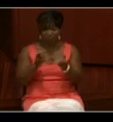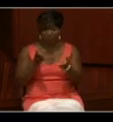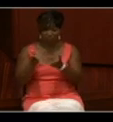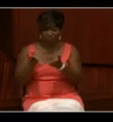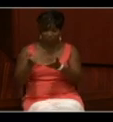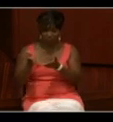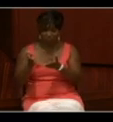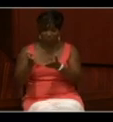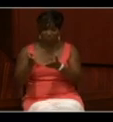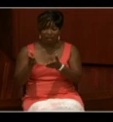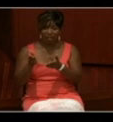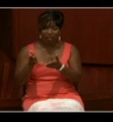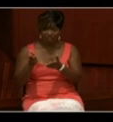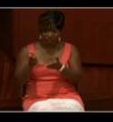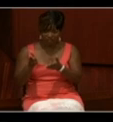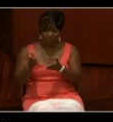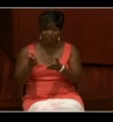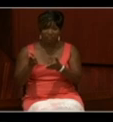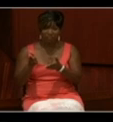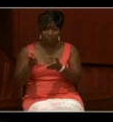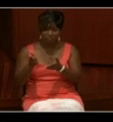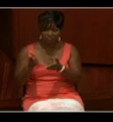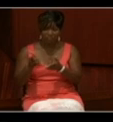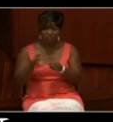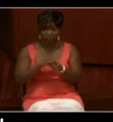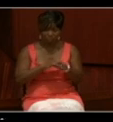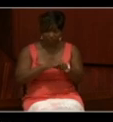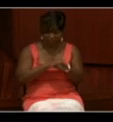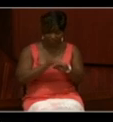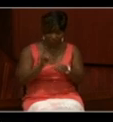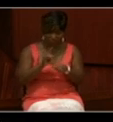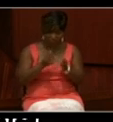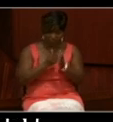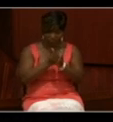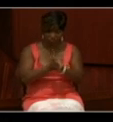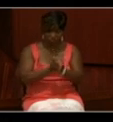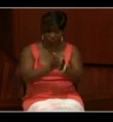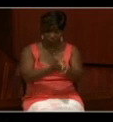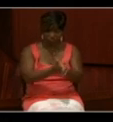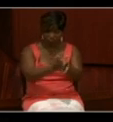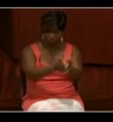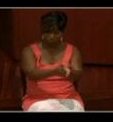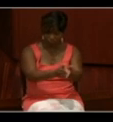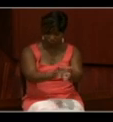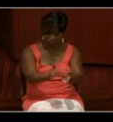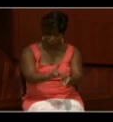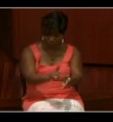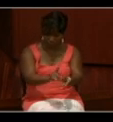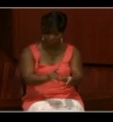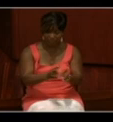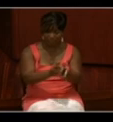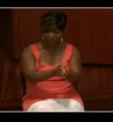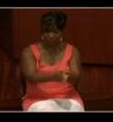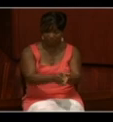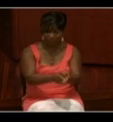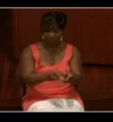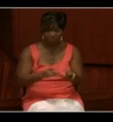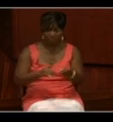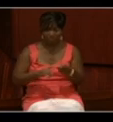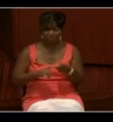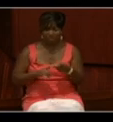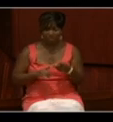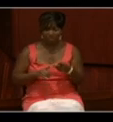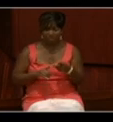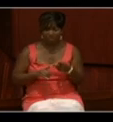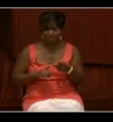a log book can provide is twofold. The locations of the voyages that your ancestor sailed to, and a